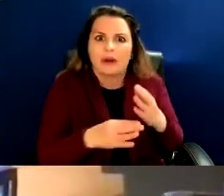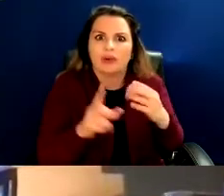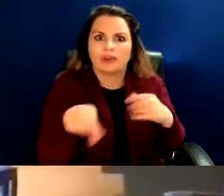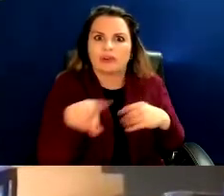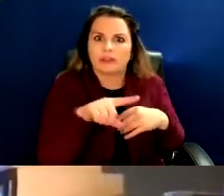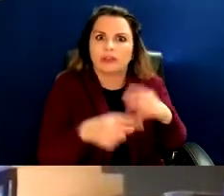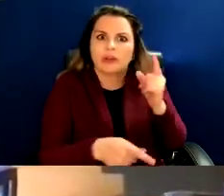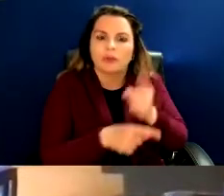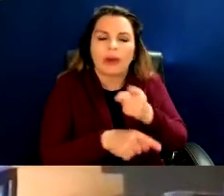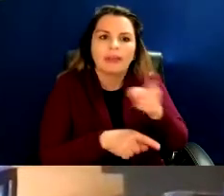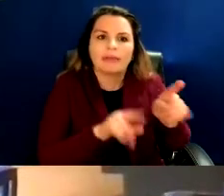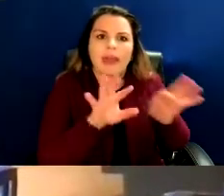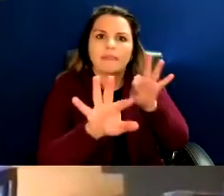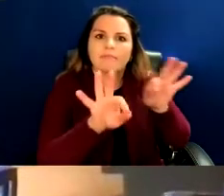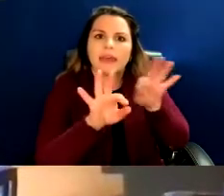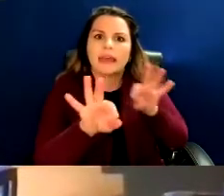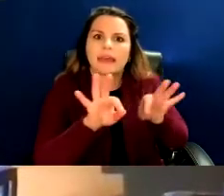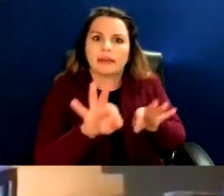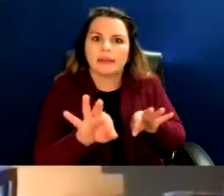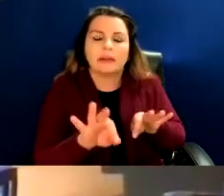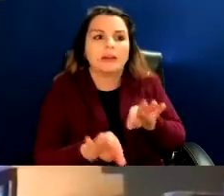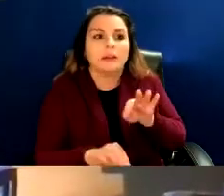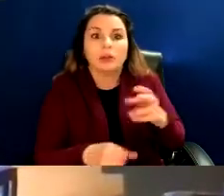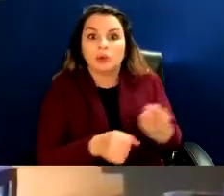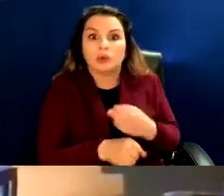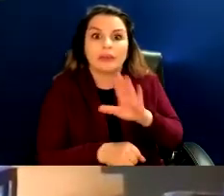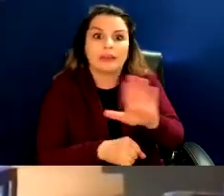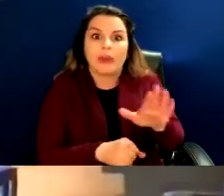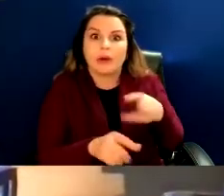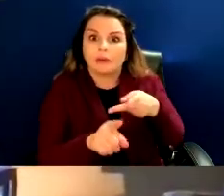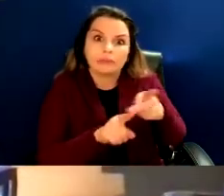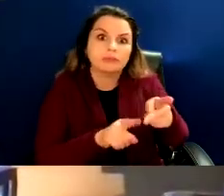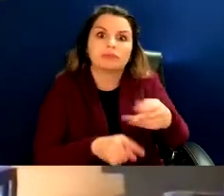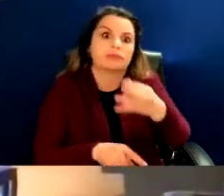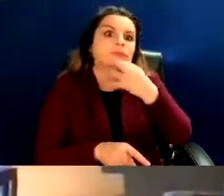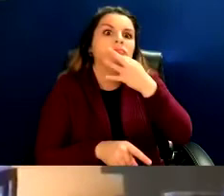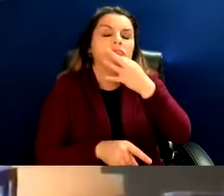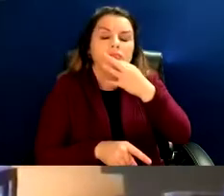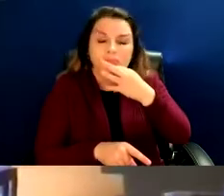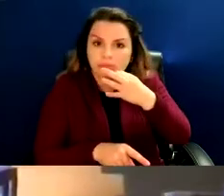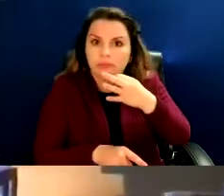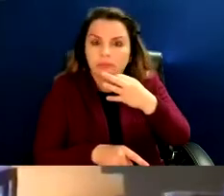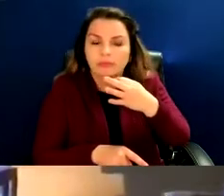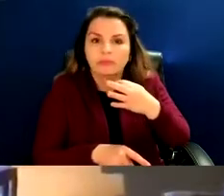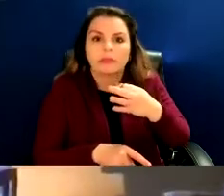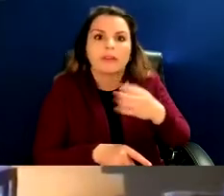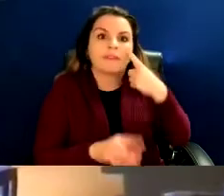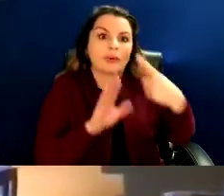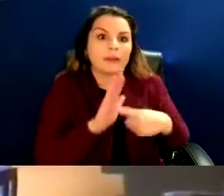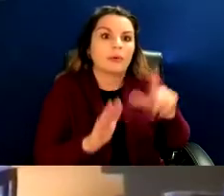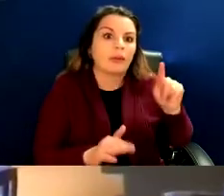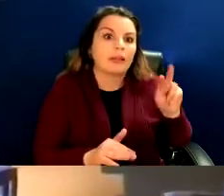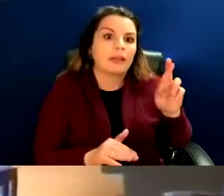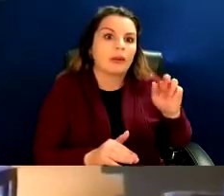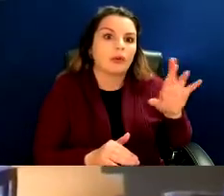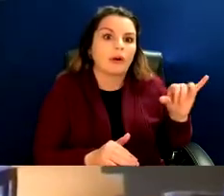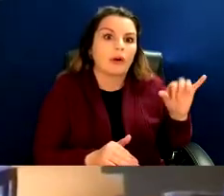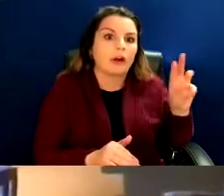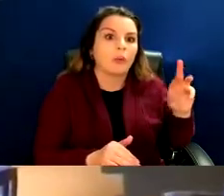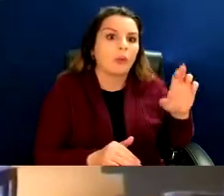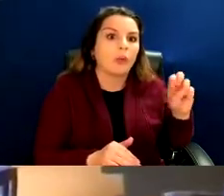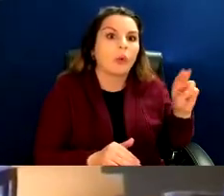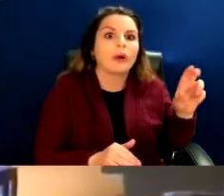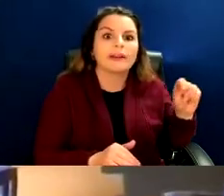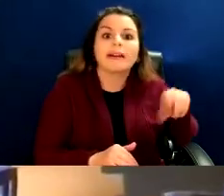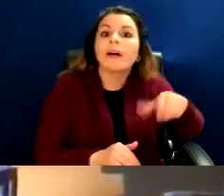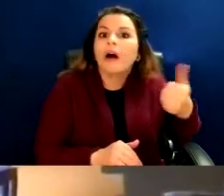use their kind of expertise or their kind of understand things like literary warrant and other value systems